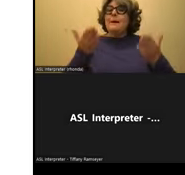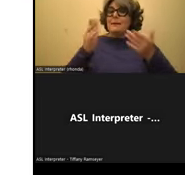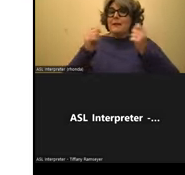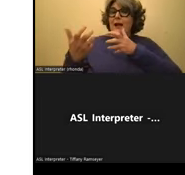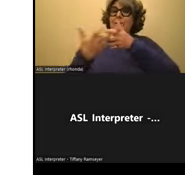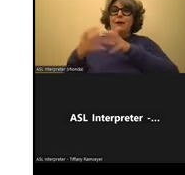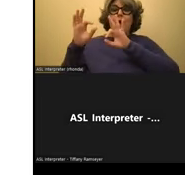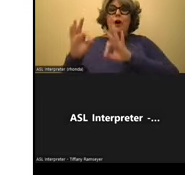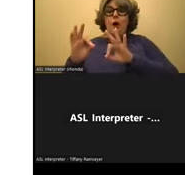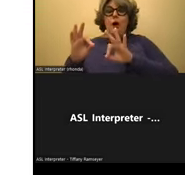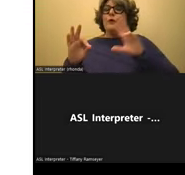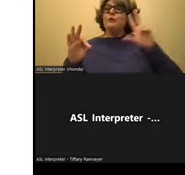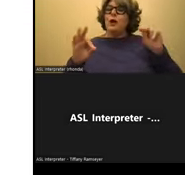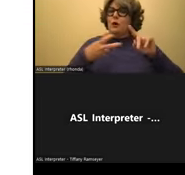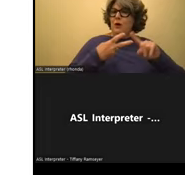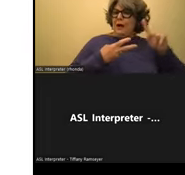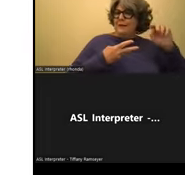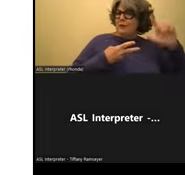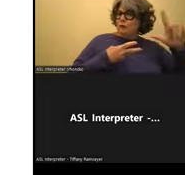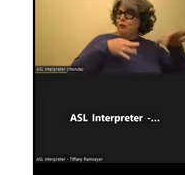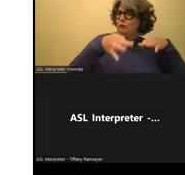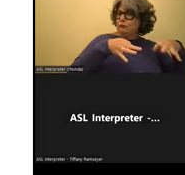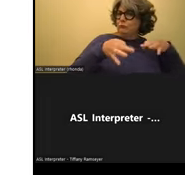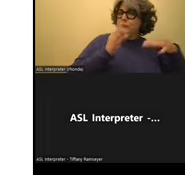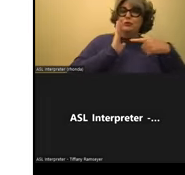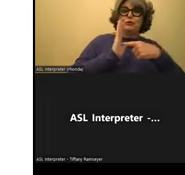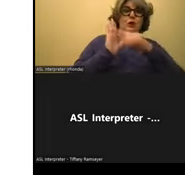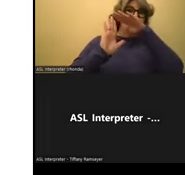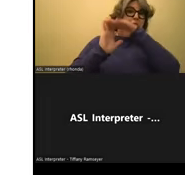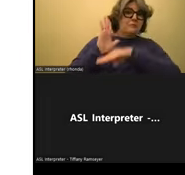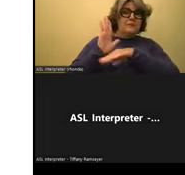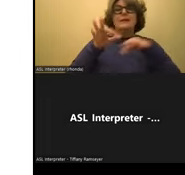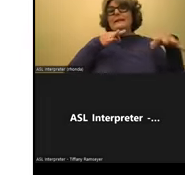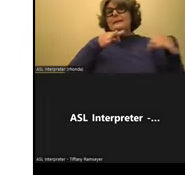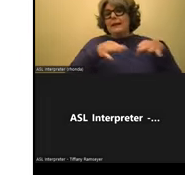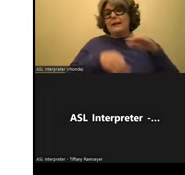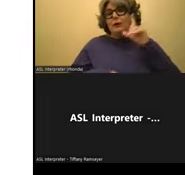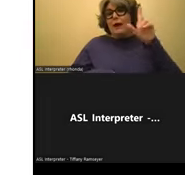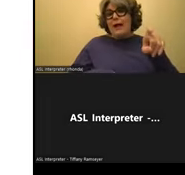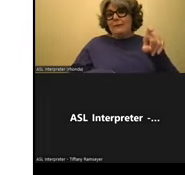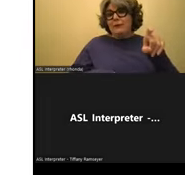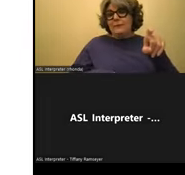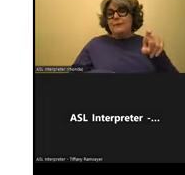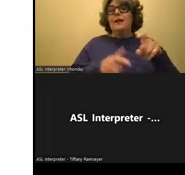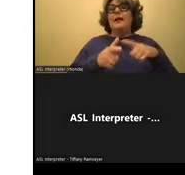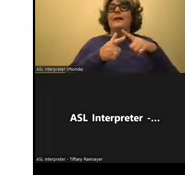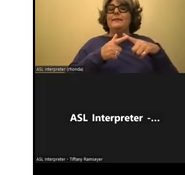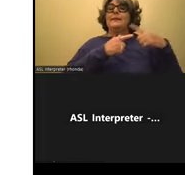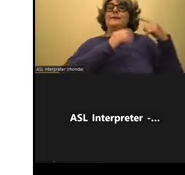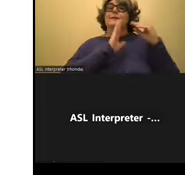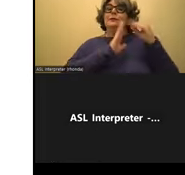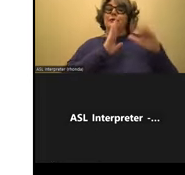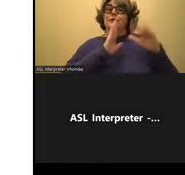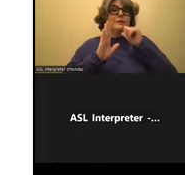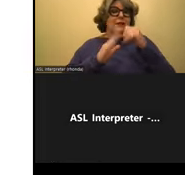and they can say, no, I need this tool because and they can just show it to them and not have to explain it. And again, it takes the onus off the student and